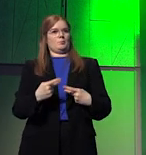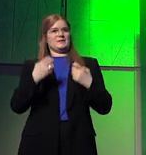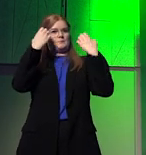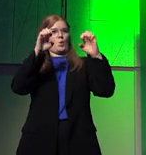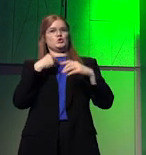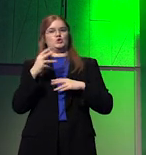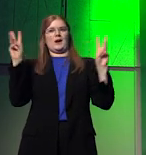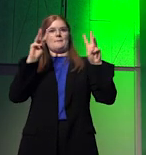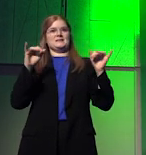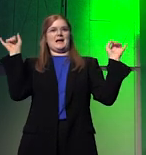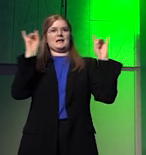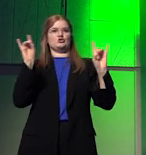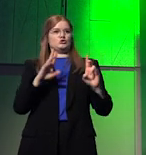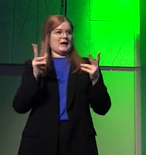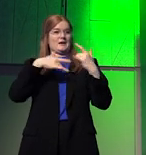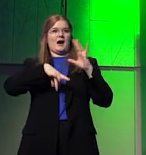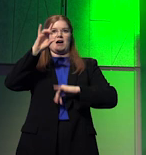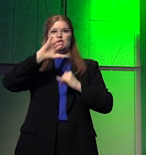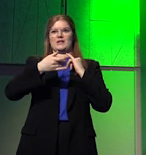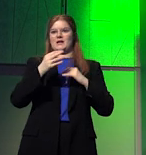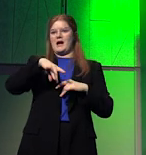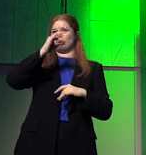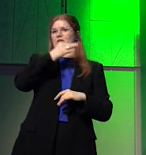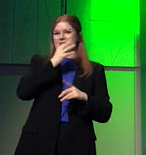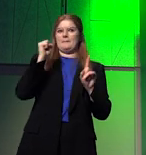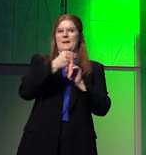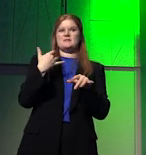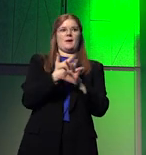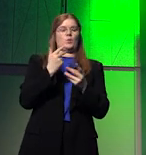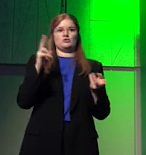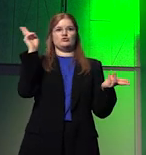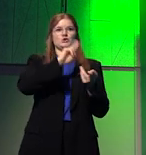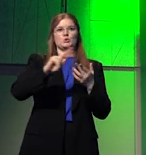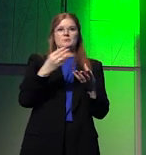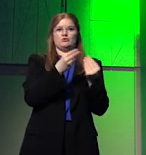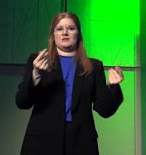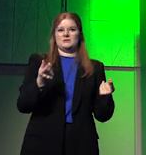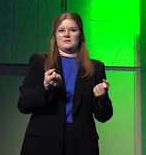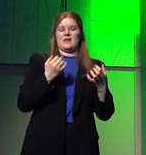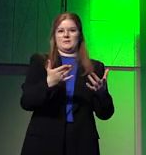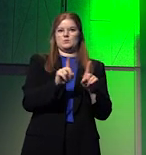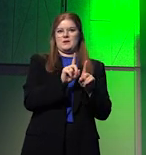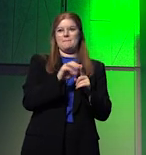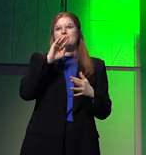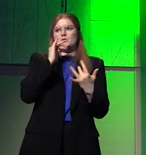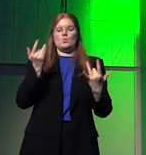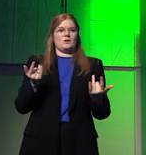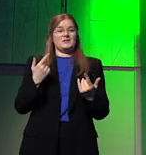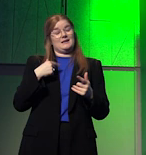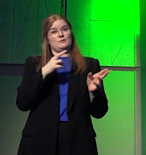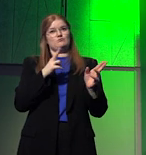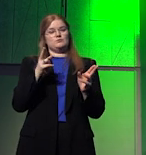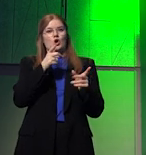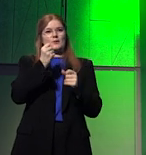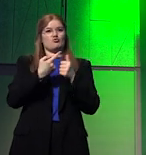climate hazards, and they're gradually more impacted by scarcity as well. This means, and I talked